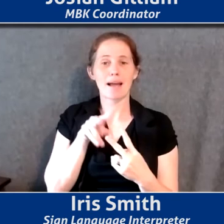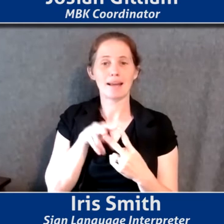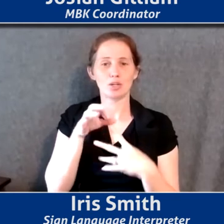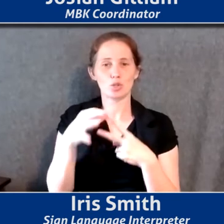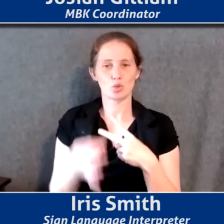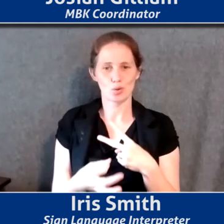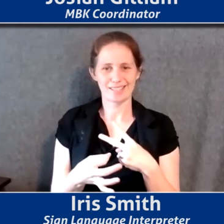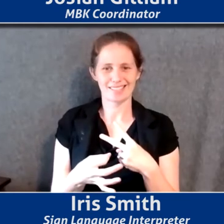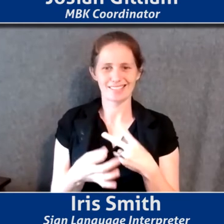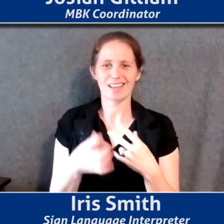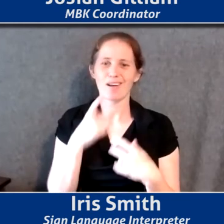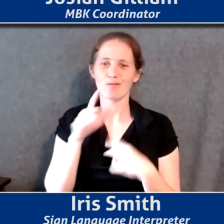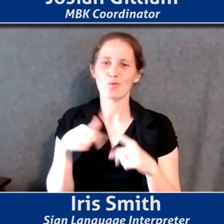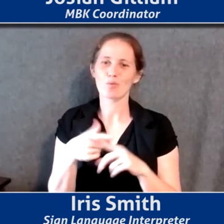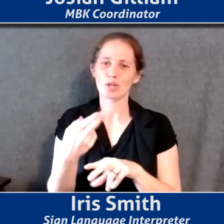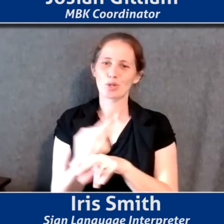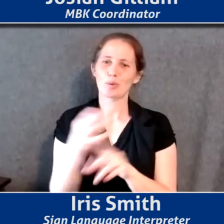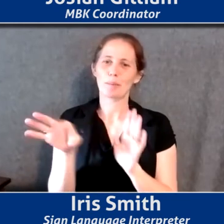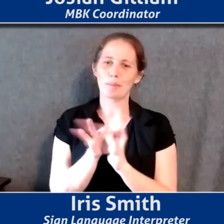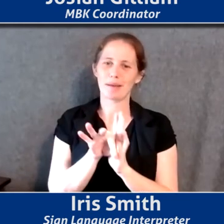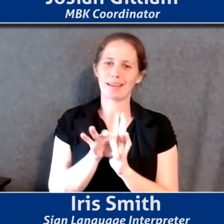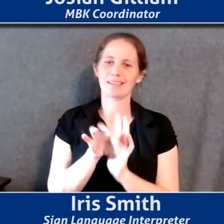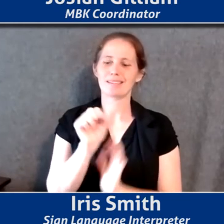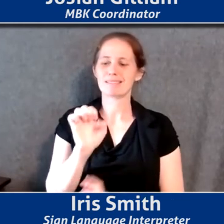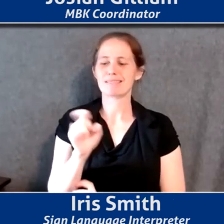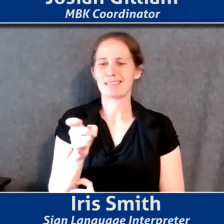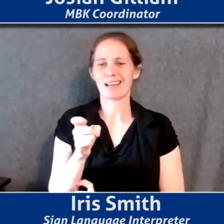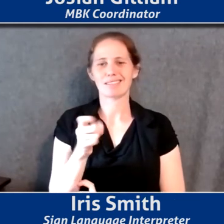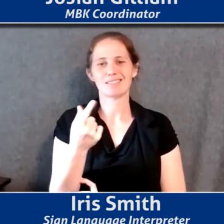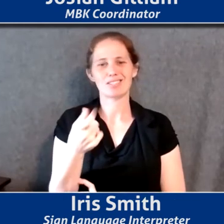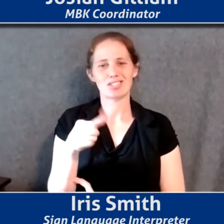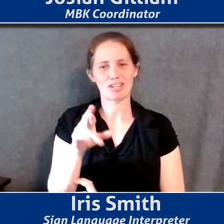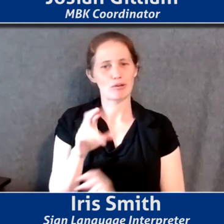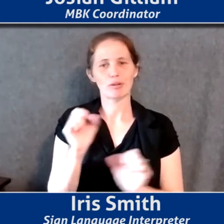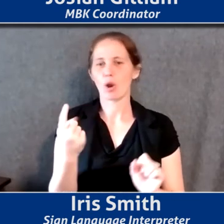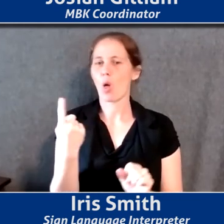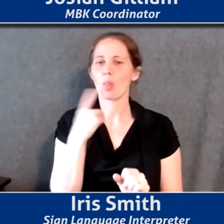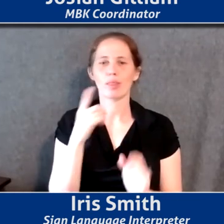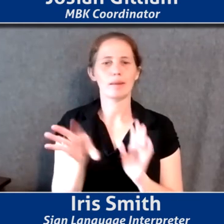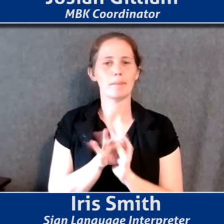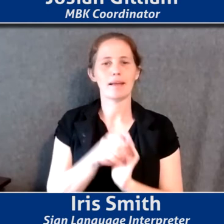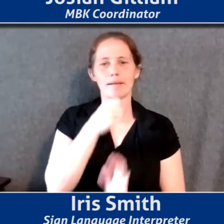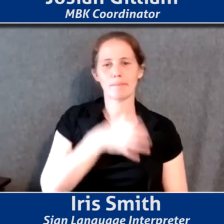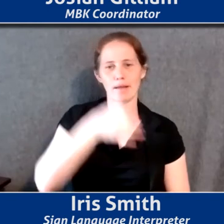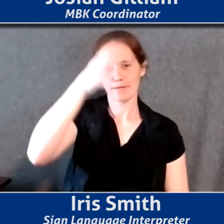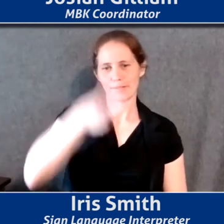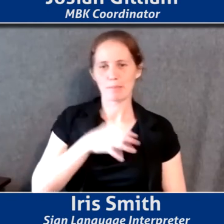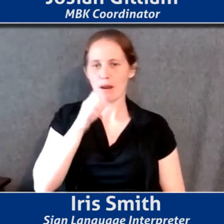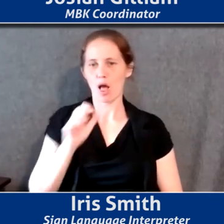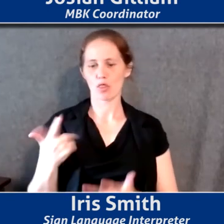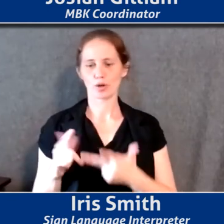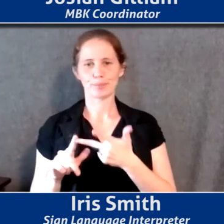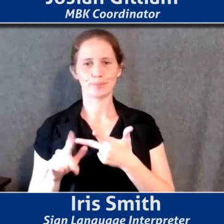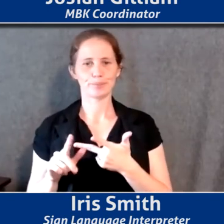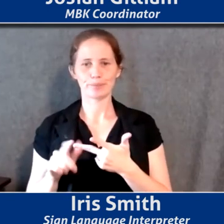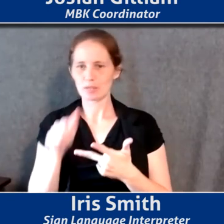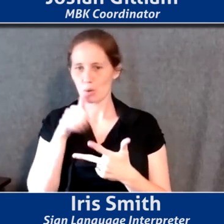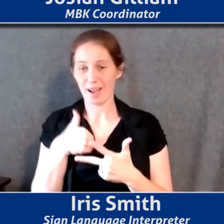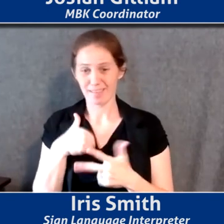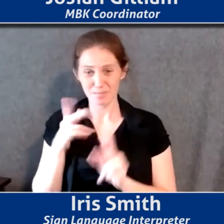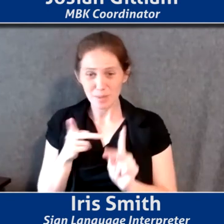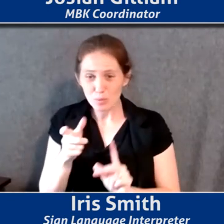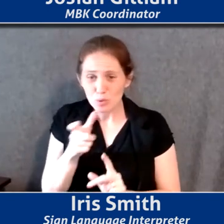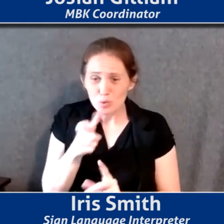of when you choose your sex and gender. So you only can choose male or female. So there's not another option. So for those folks that are